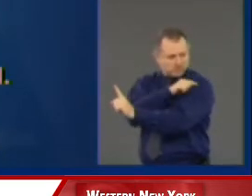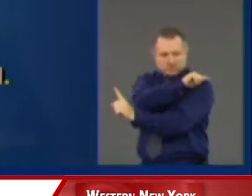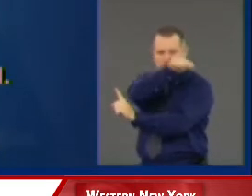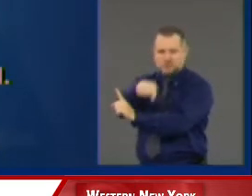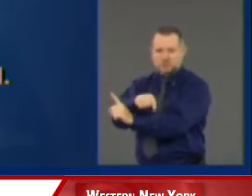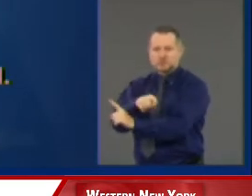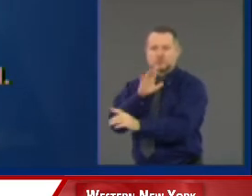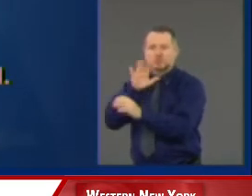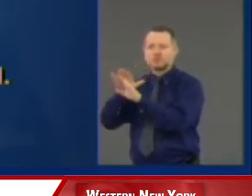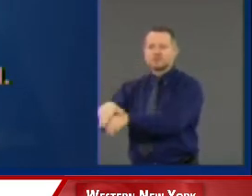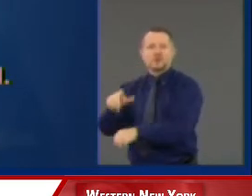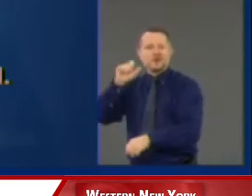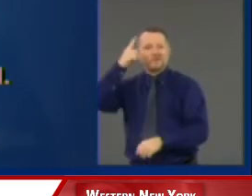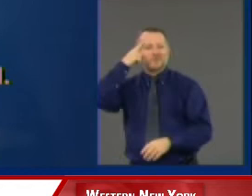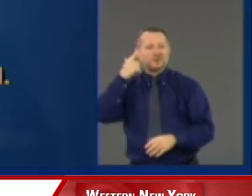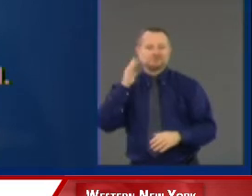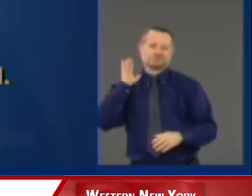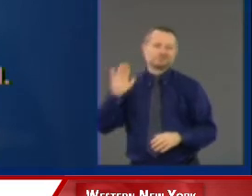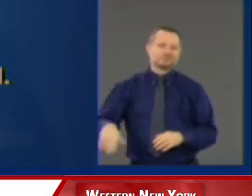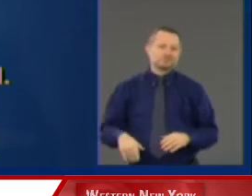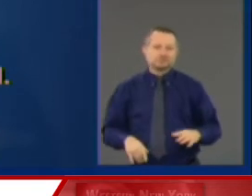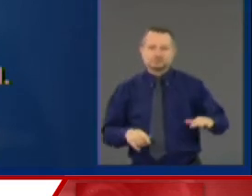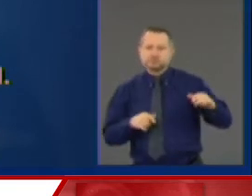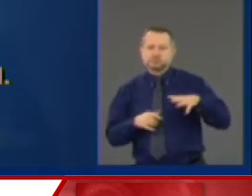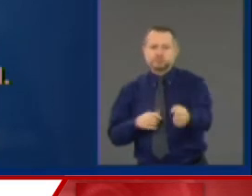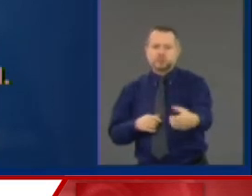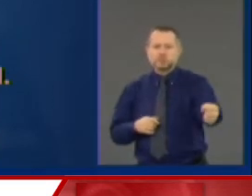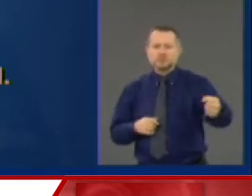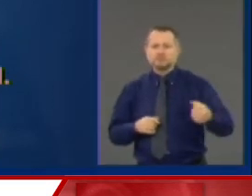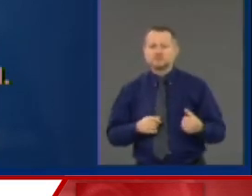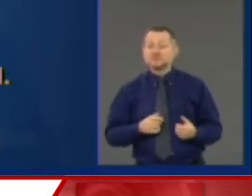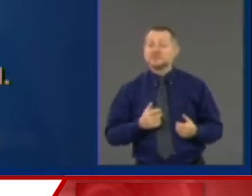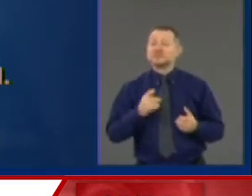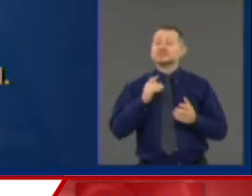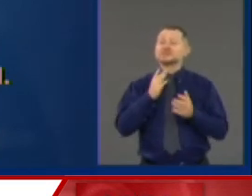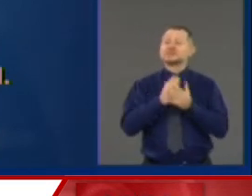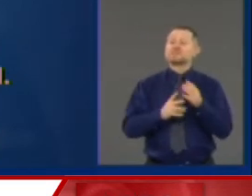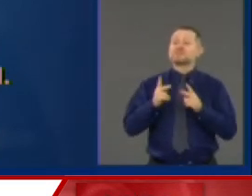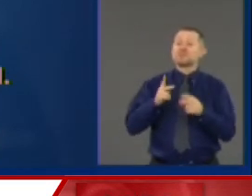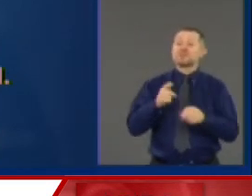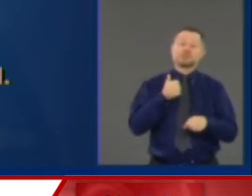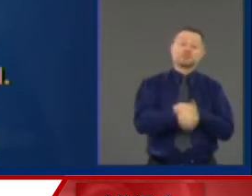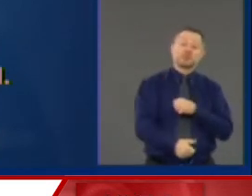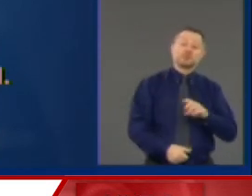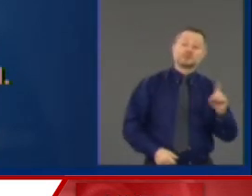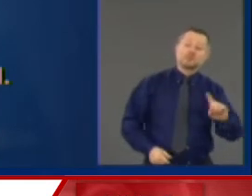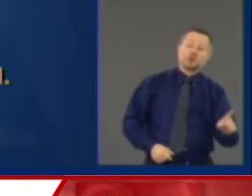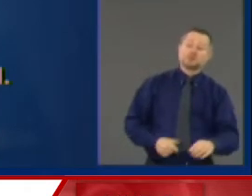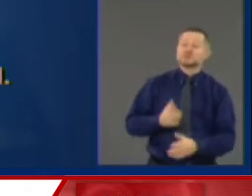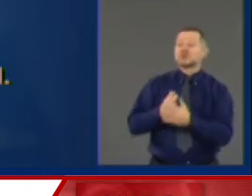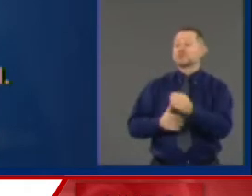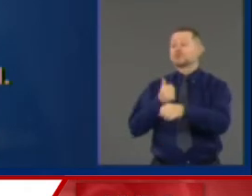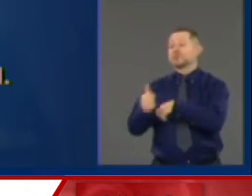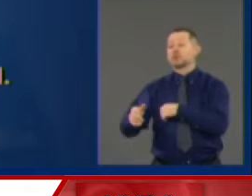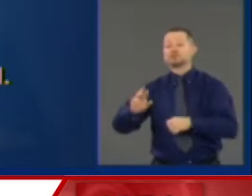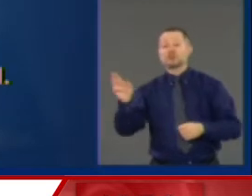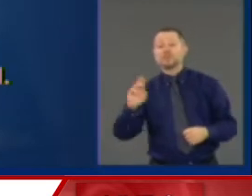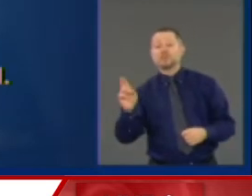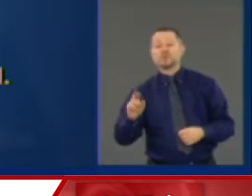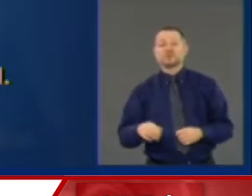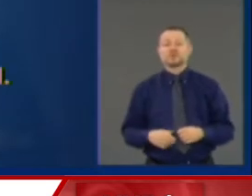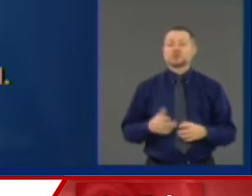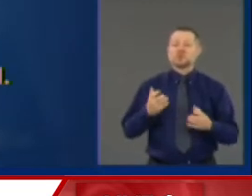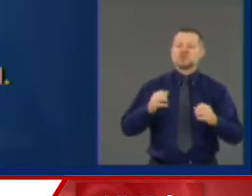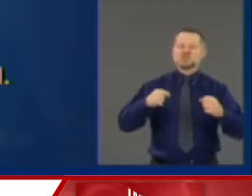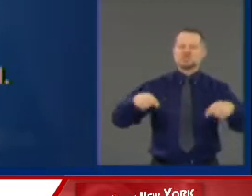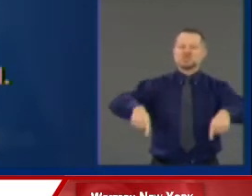blame the left. Some people will blame the right. It will become politicized.